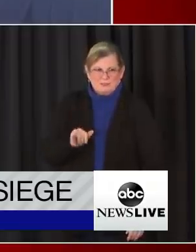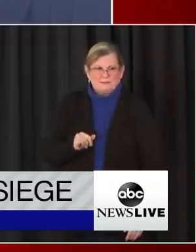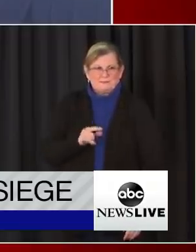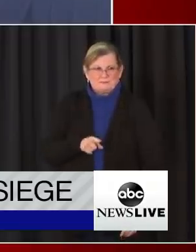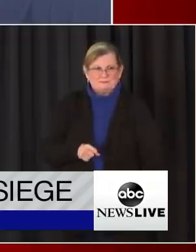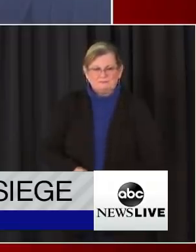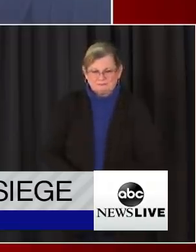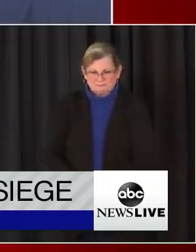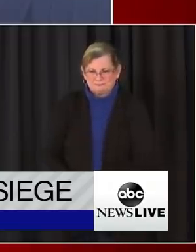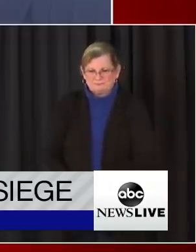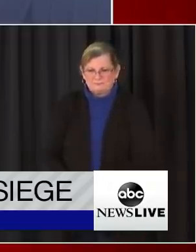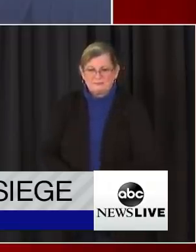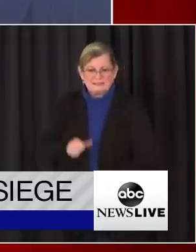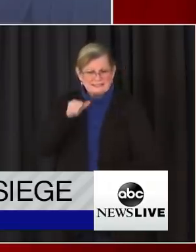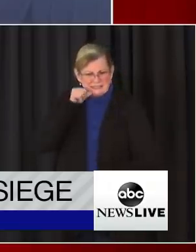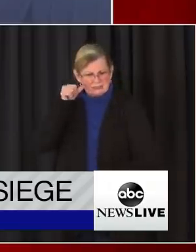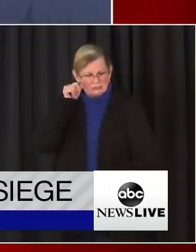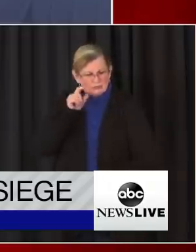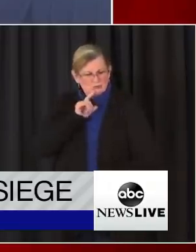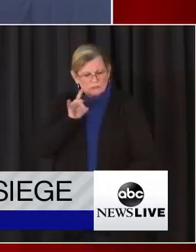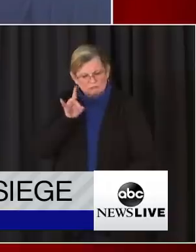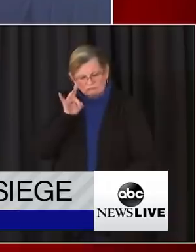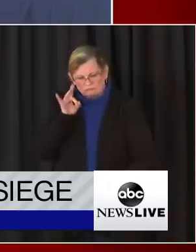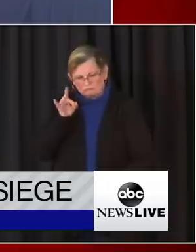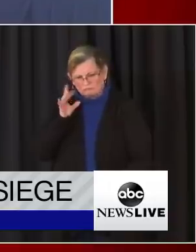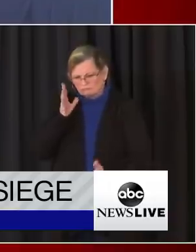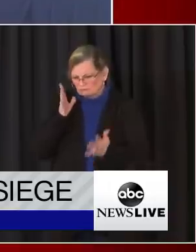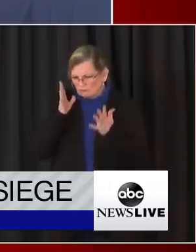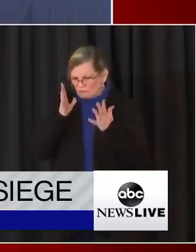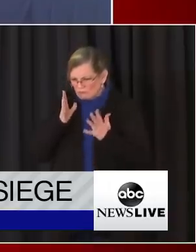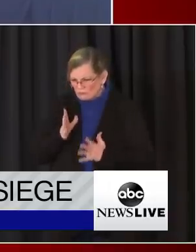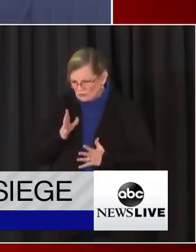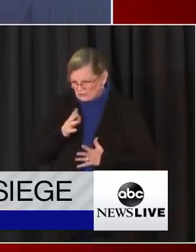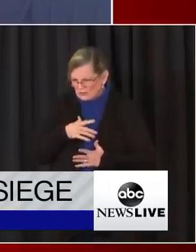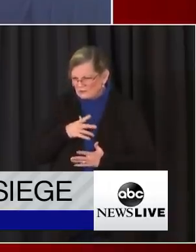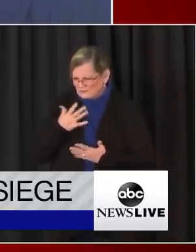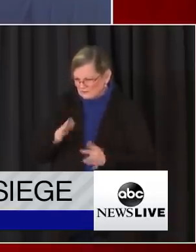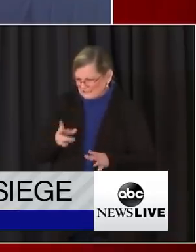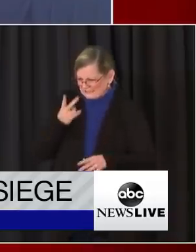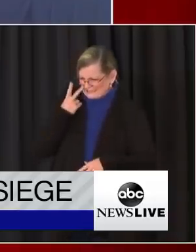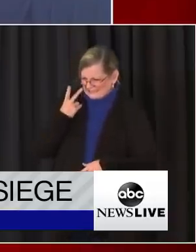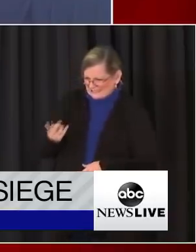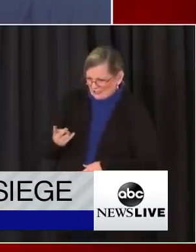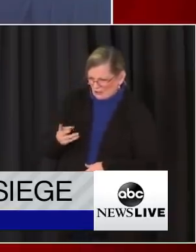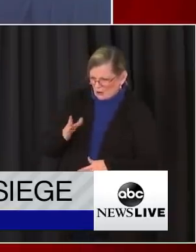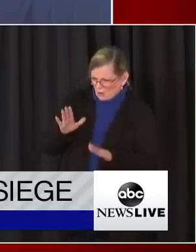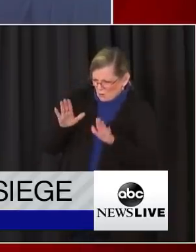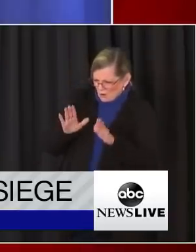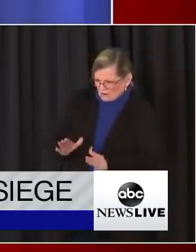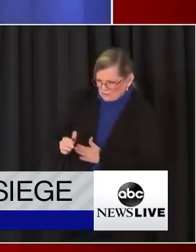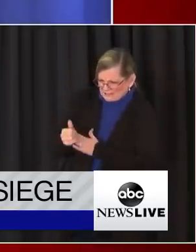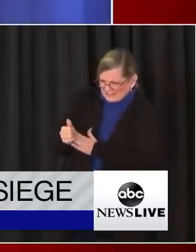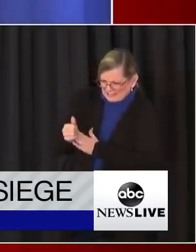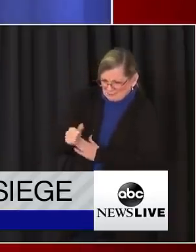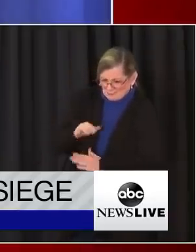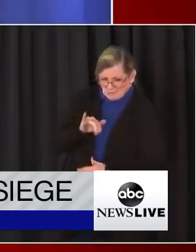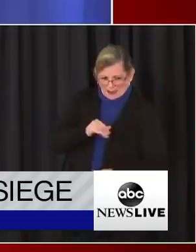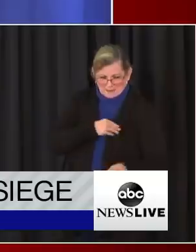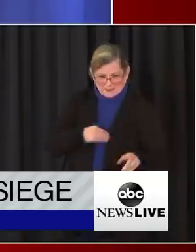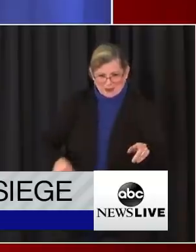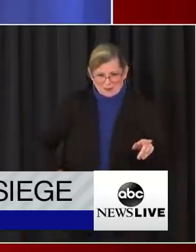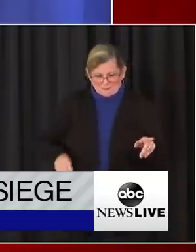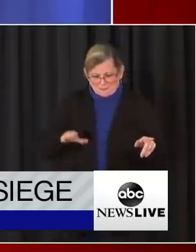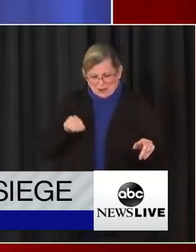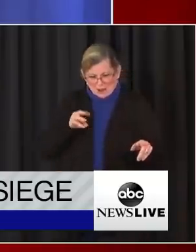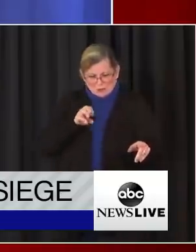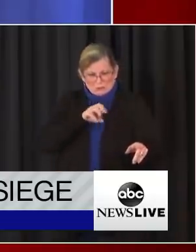shameful day. Thank Conte, and our history. One thing we did see was incredible leadership by Mayor Bowser and Chief Conte and